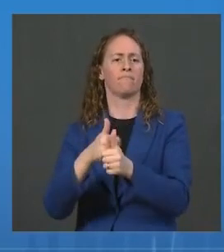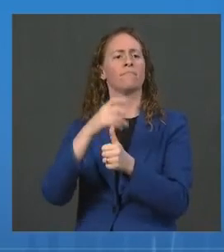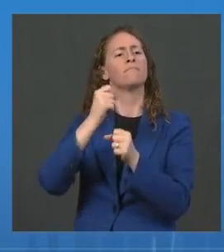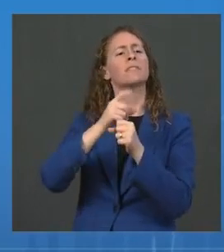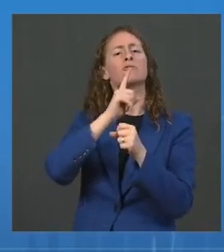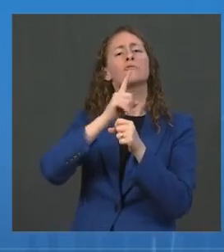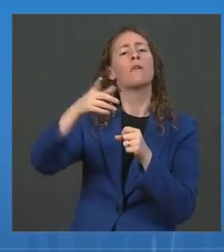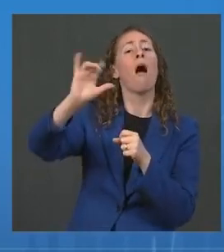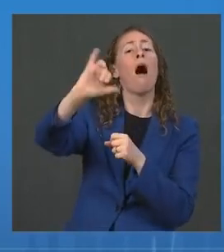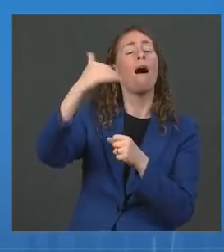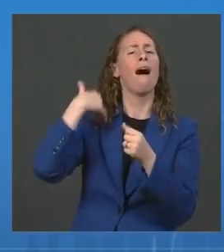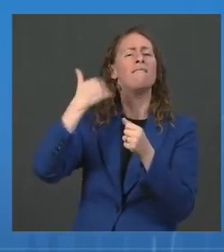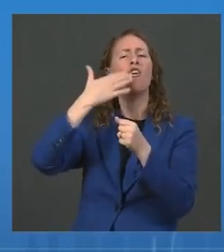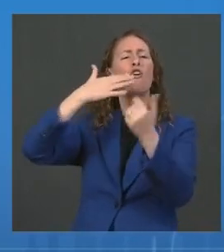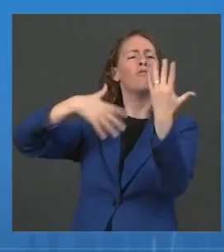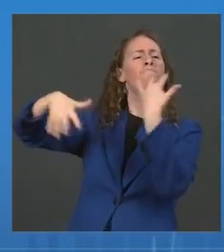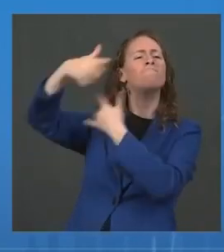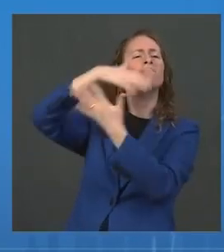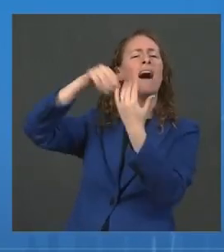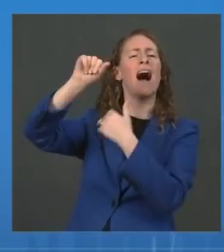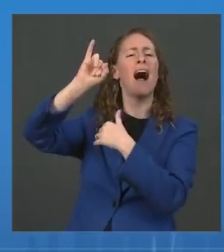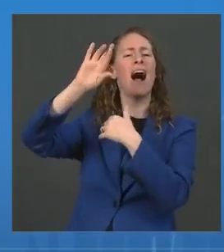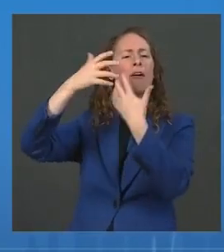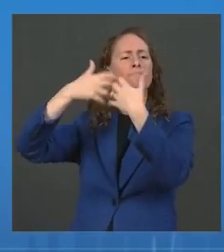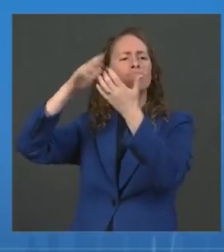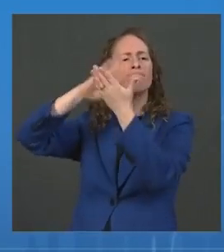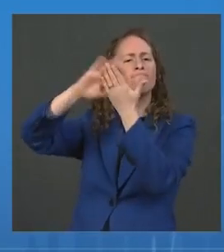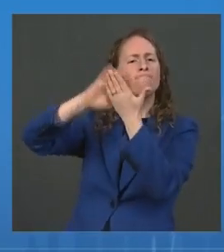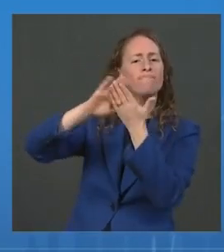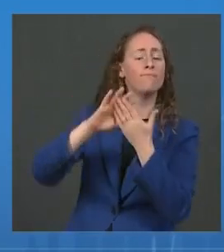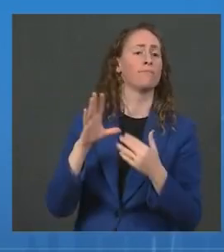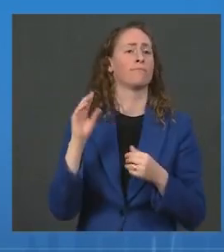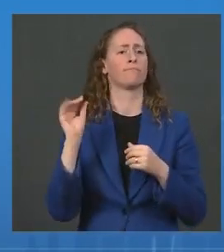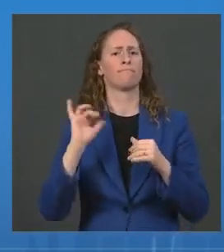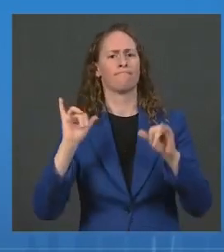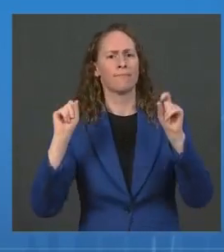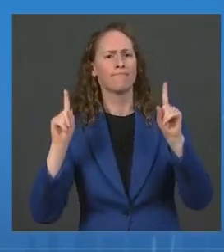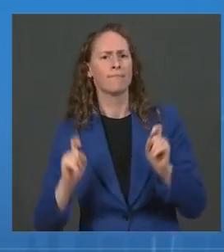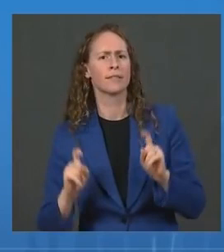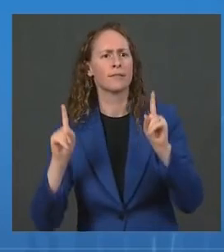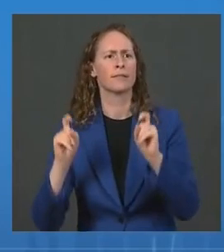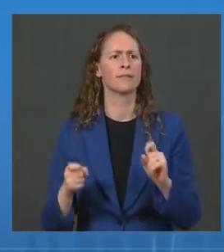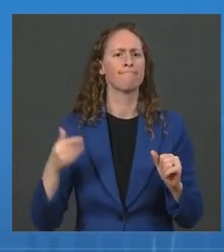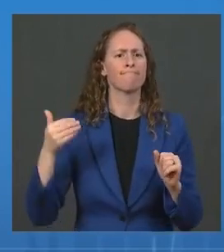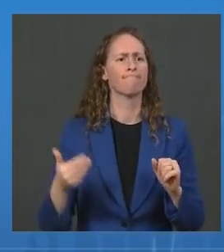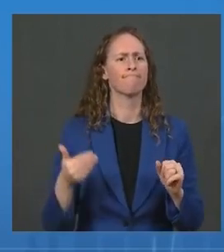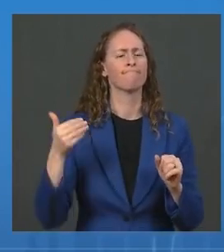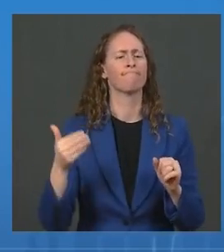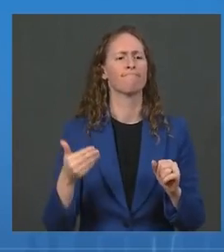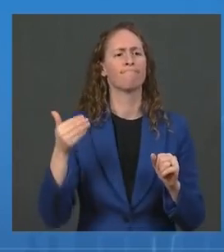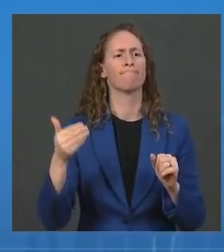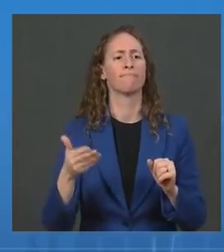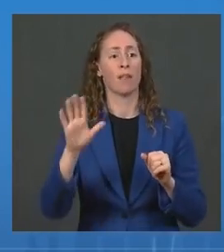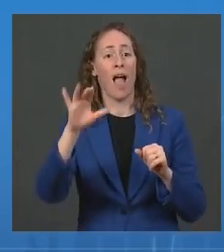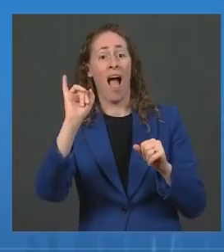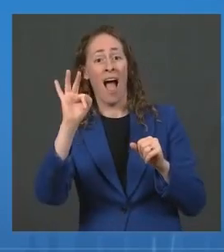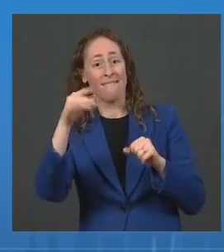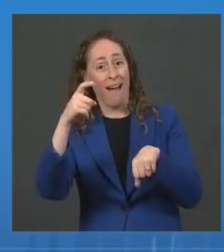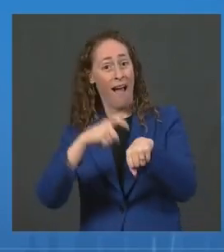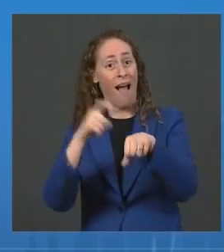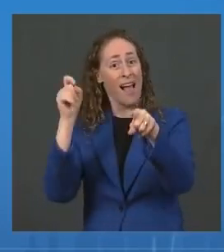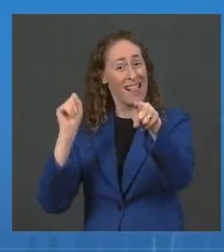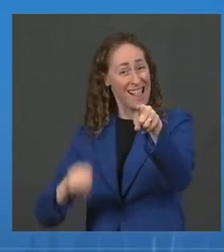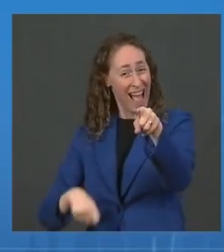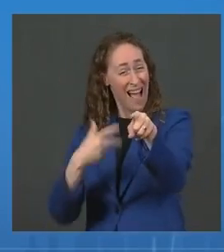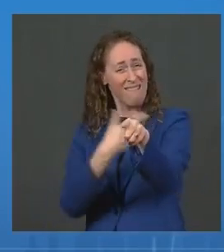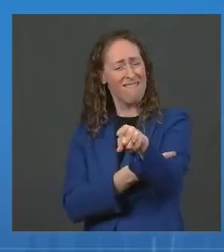implementing school screening testing programs, and making sure that those who are eligible are vaccinated. And we have resources